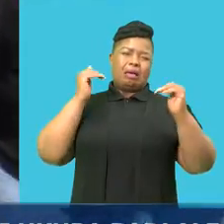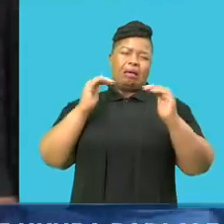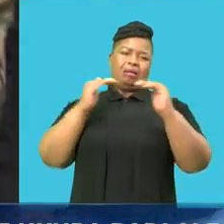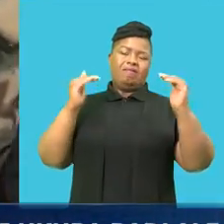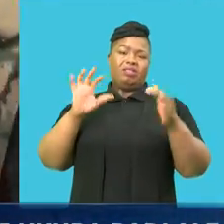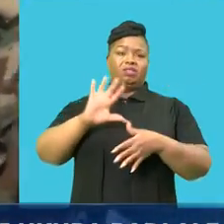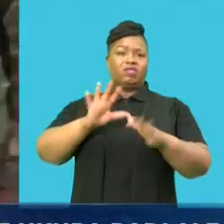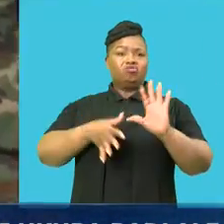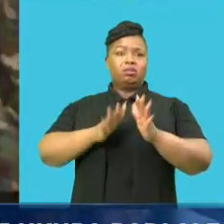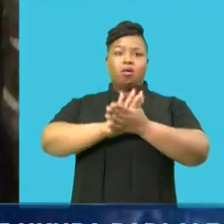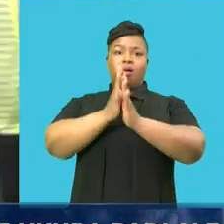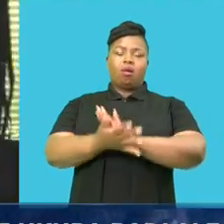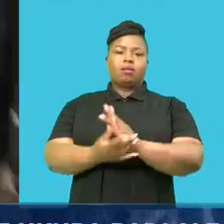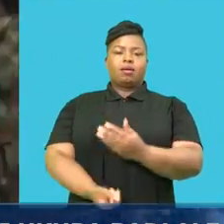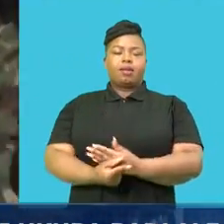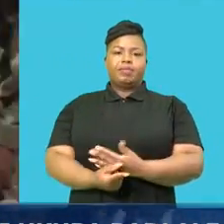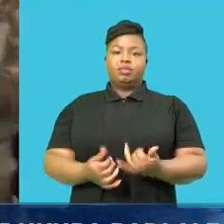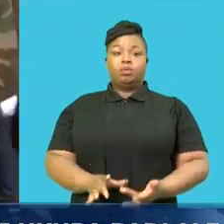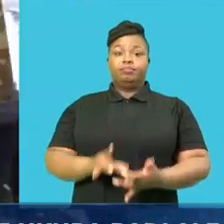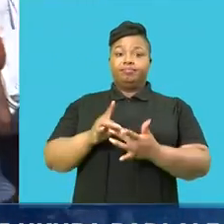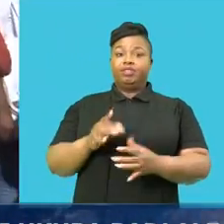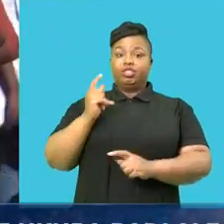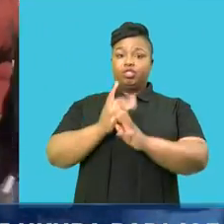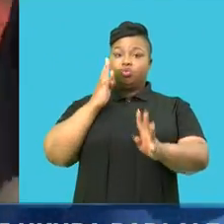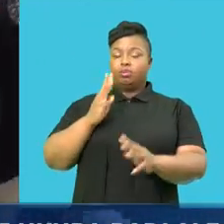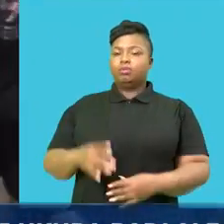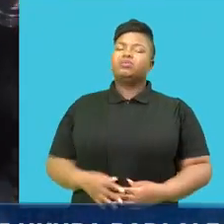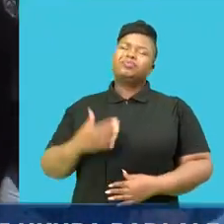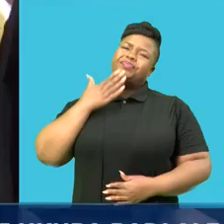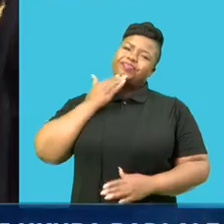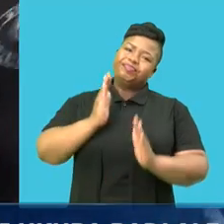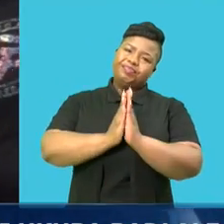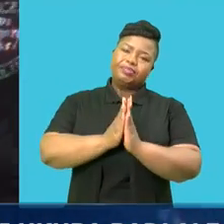infrastructure vandalism, especially in the townships, to